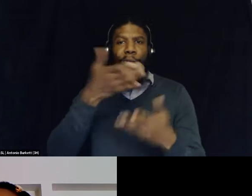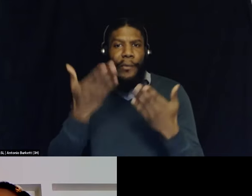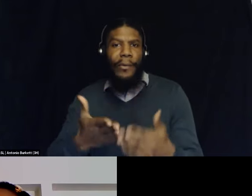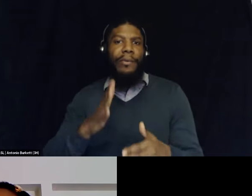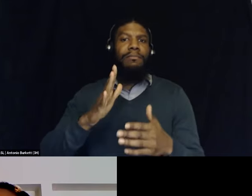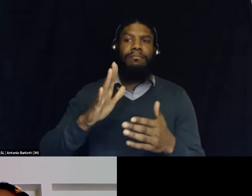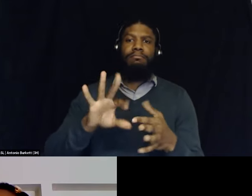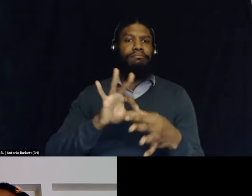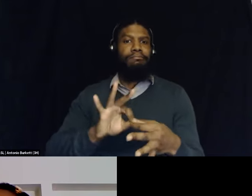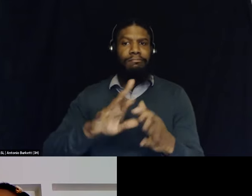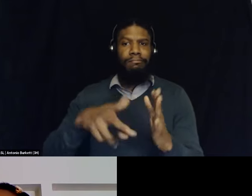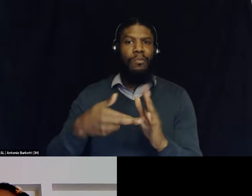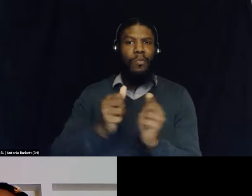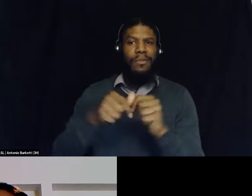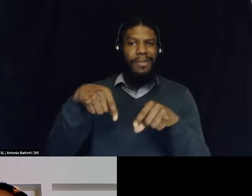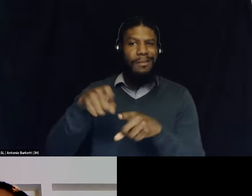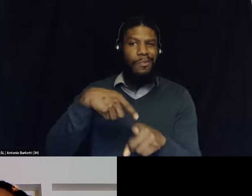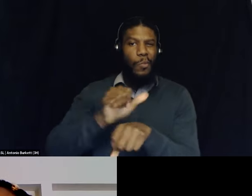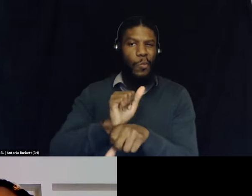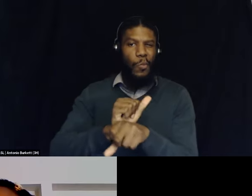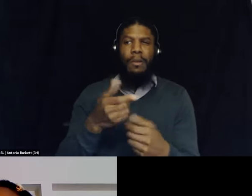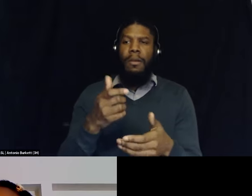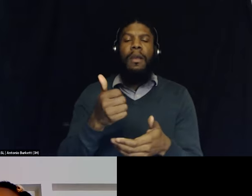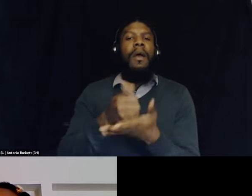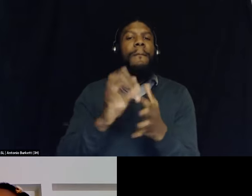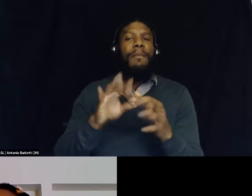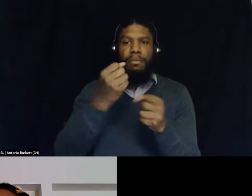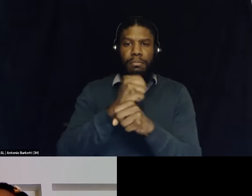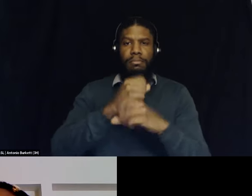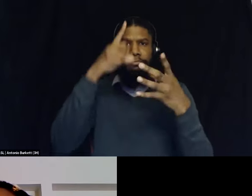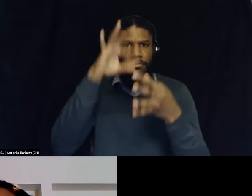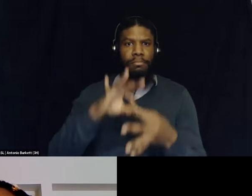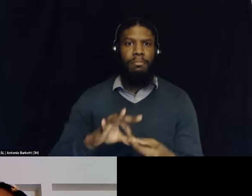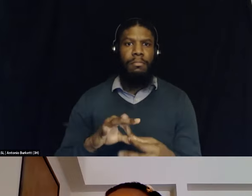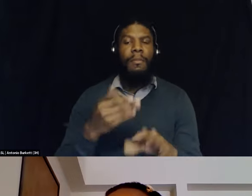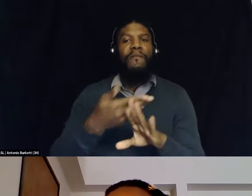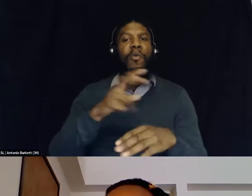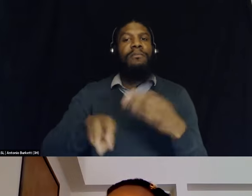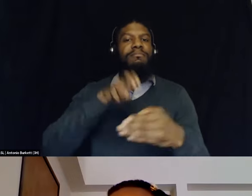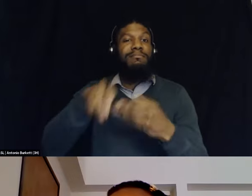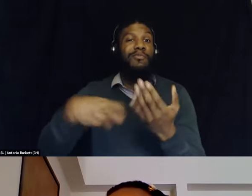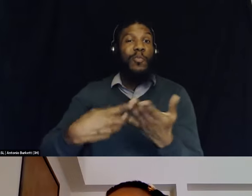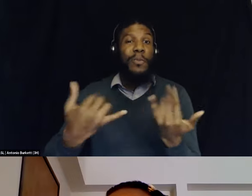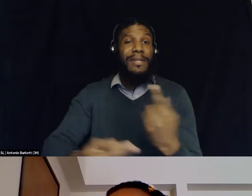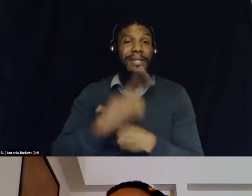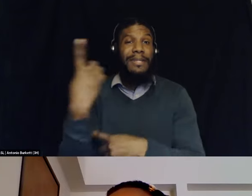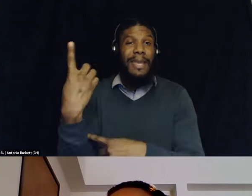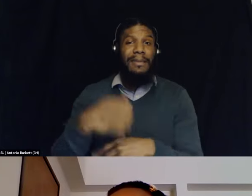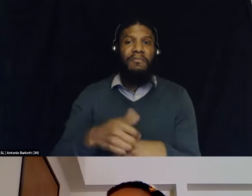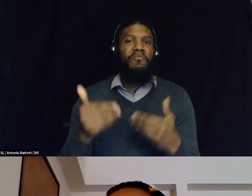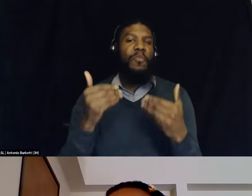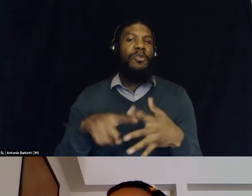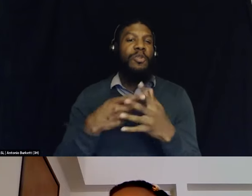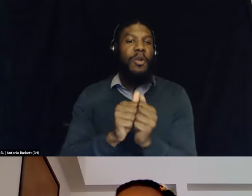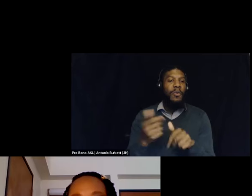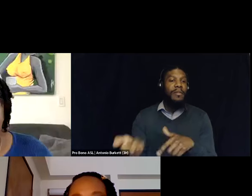your connection is to this work. So folks have that as a grounding before we really dive into the conversation today. So let's start with